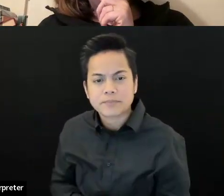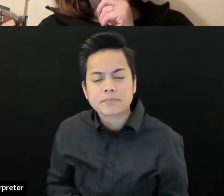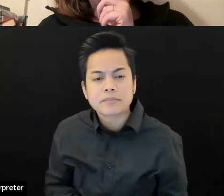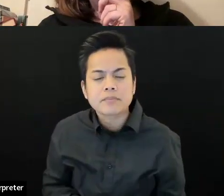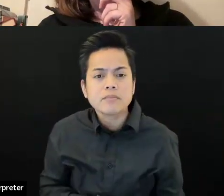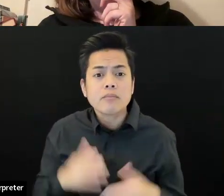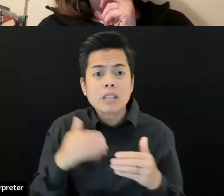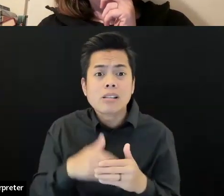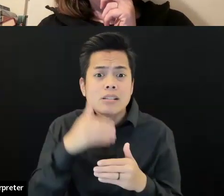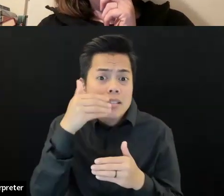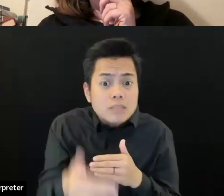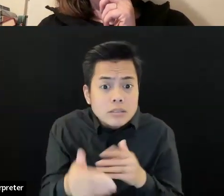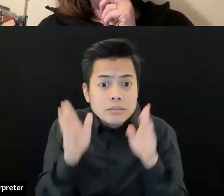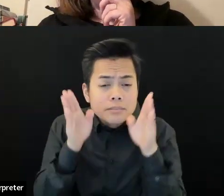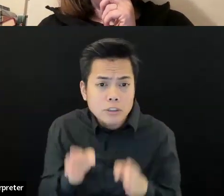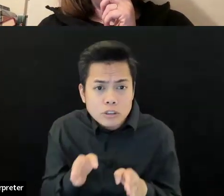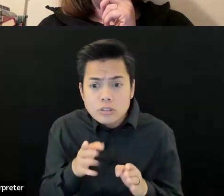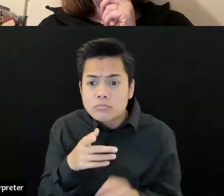you the ability to speak to now.